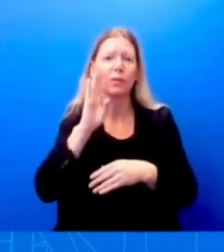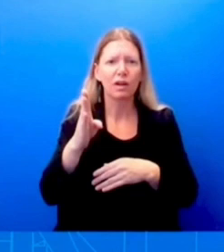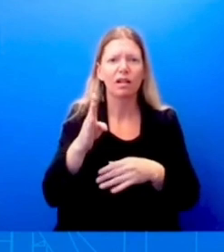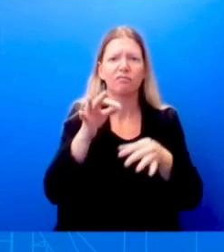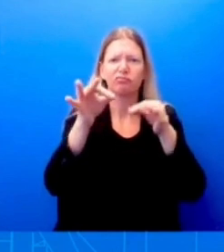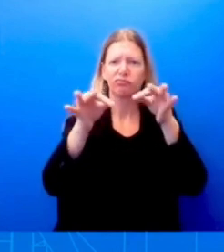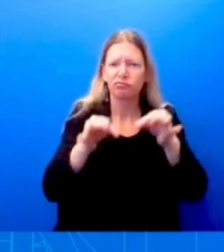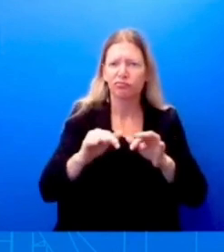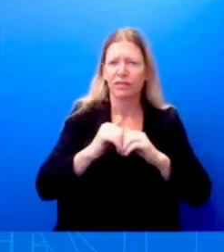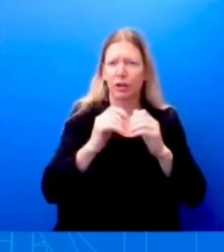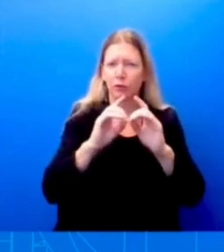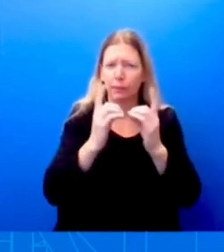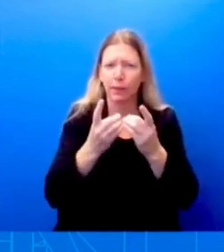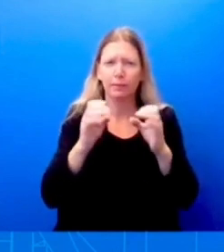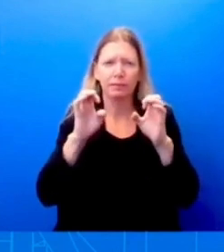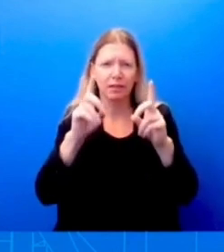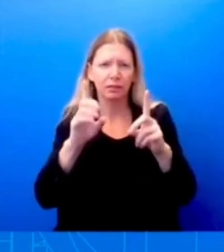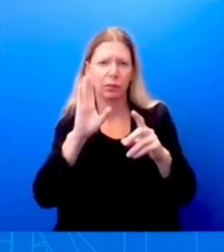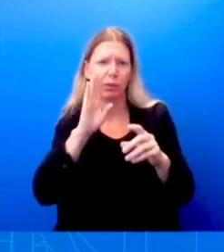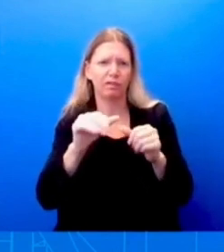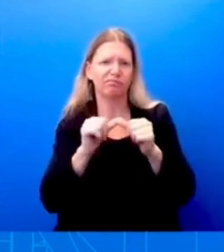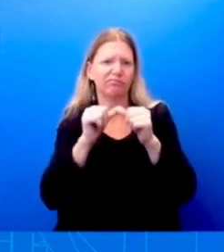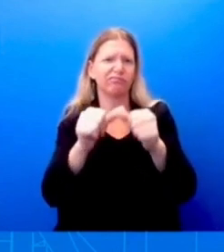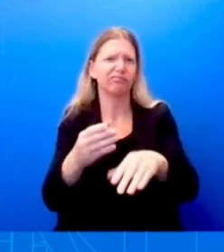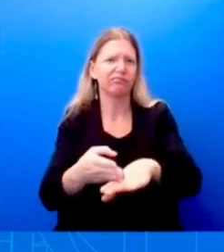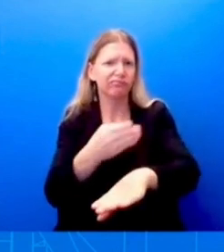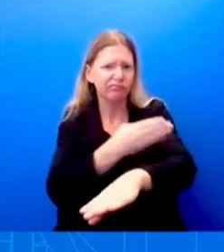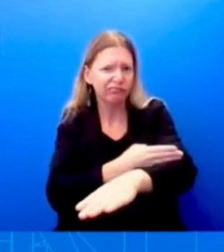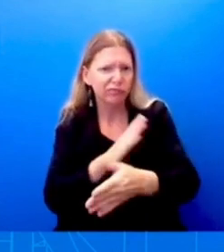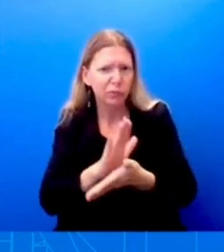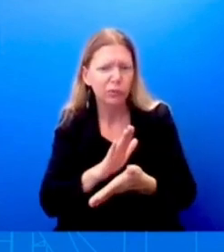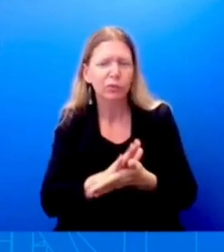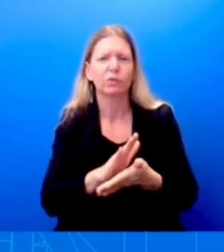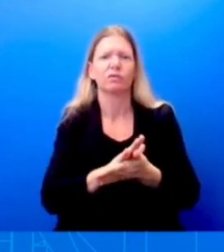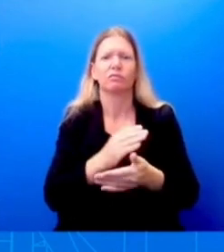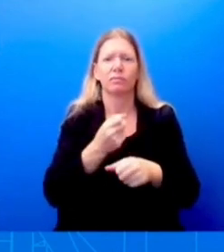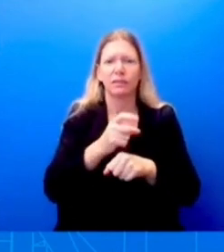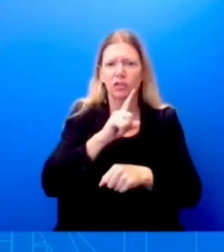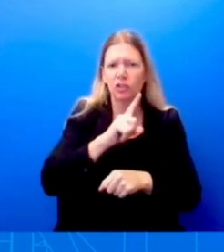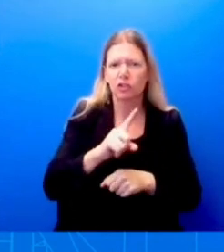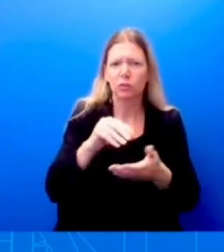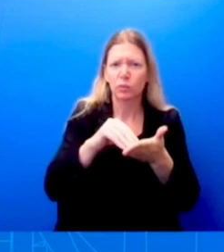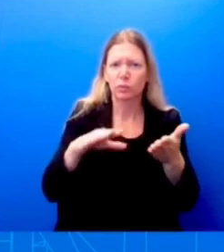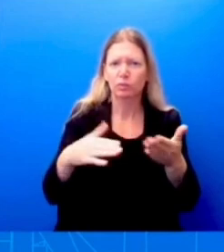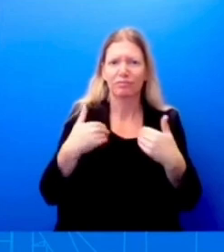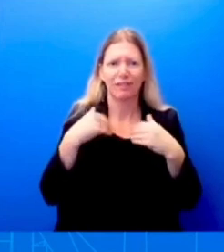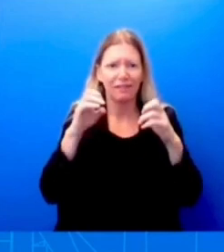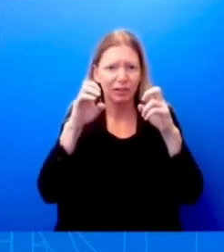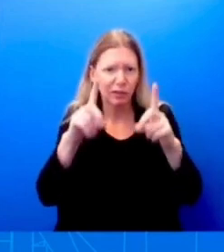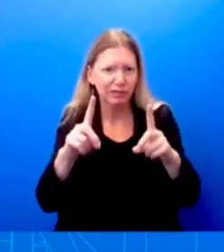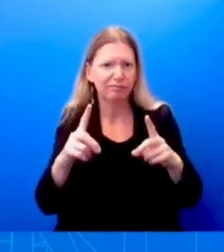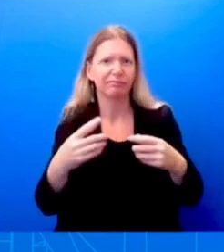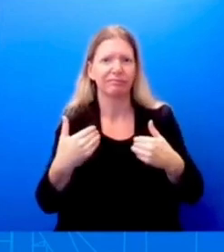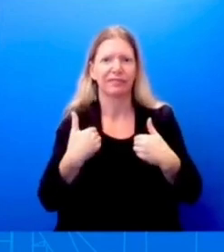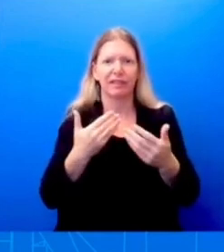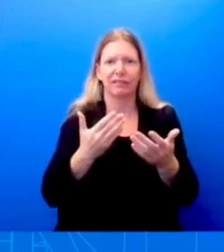sure that students get the education and get the rightfully the education that they deserve. And so the work continues. I don't have